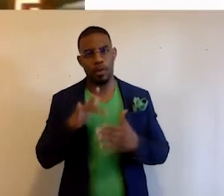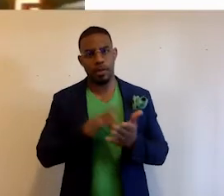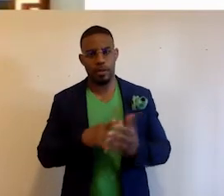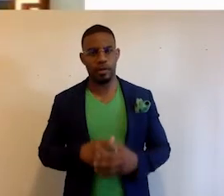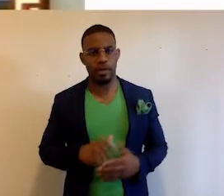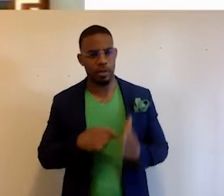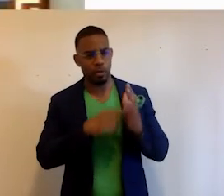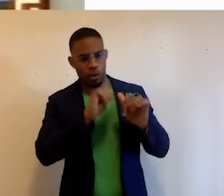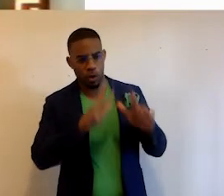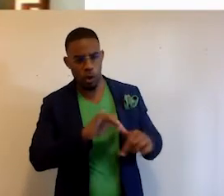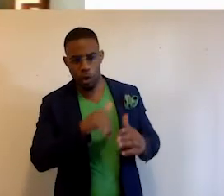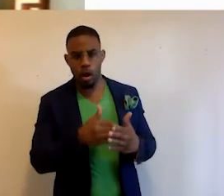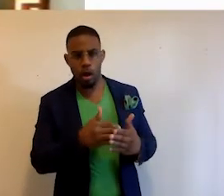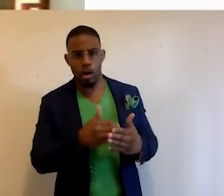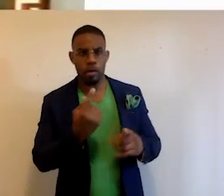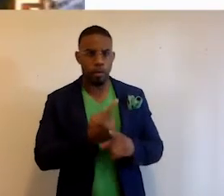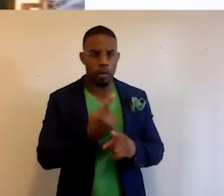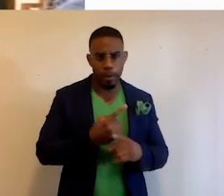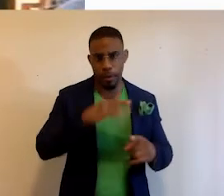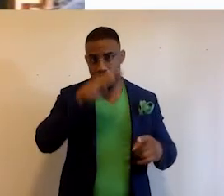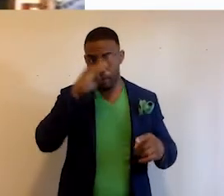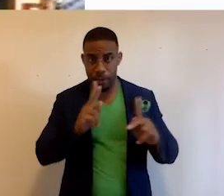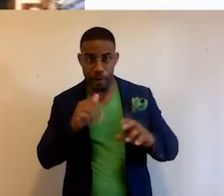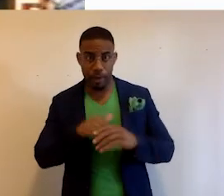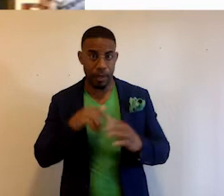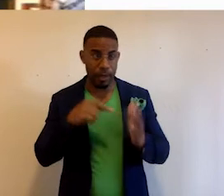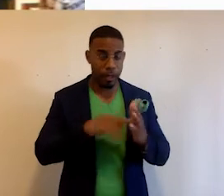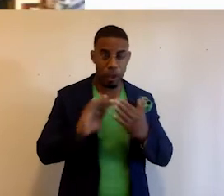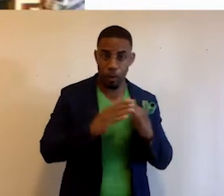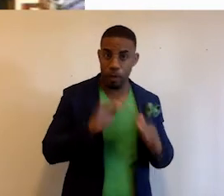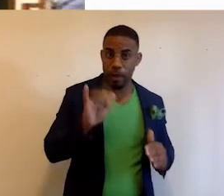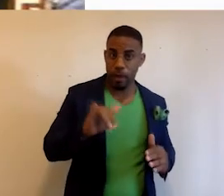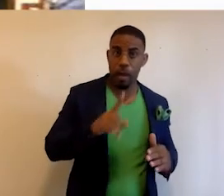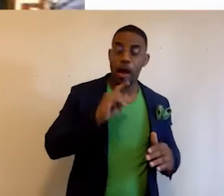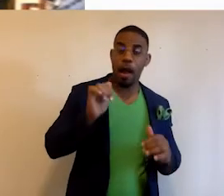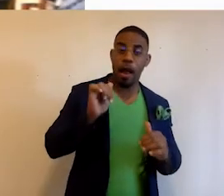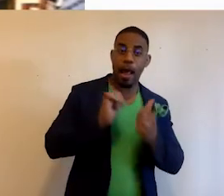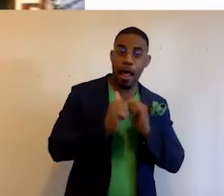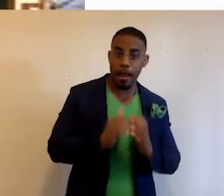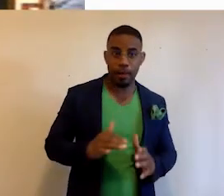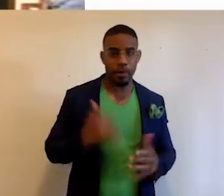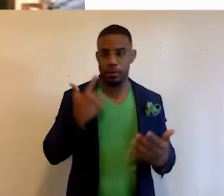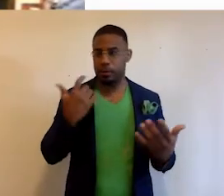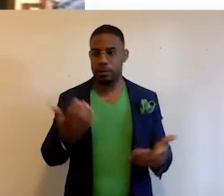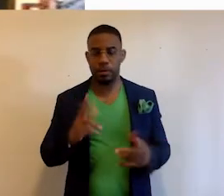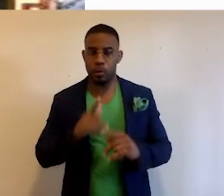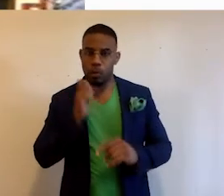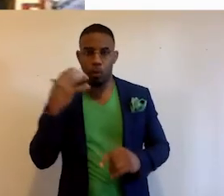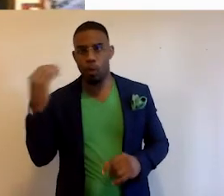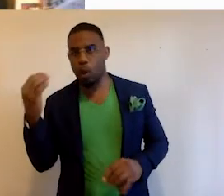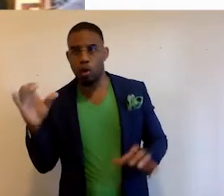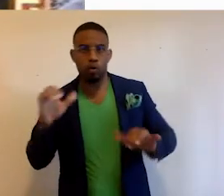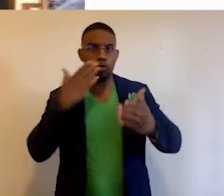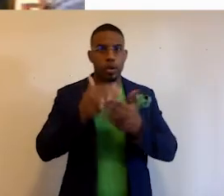You it shows other prominent, you know, black figures in this community that aren't athletes, that are just people who go out and